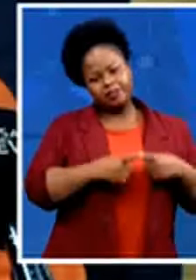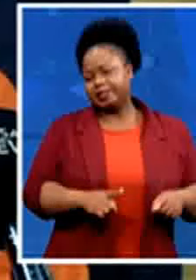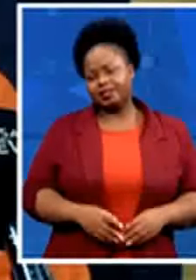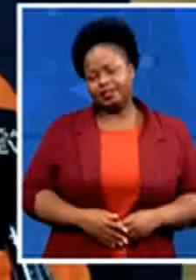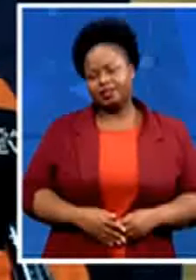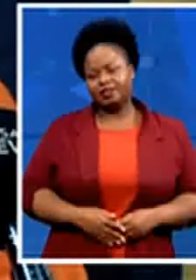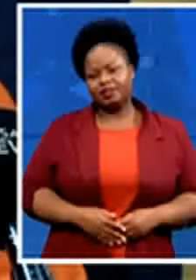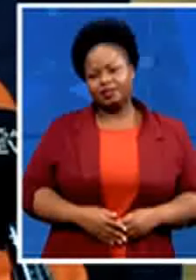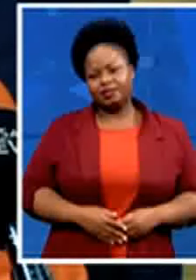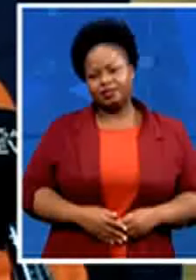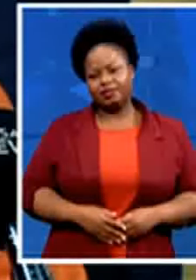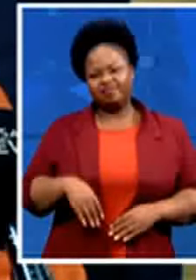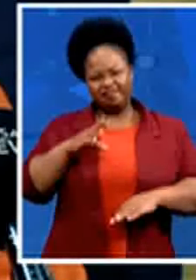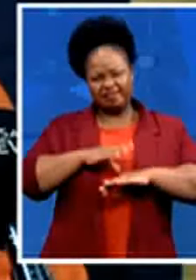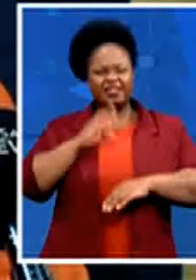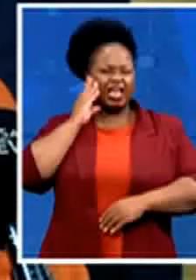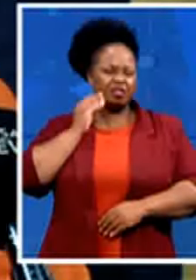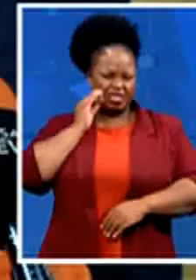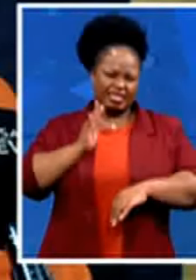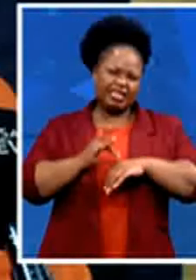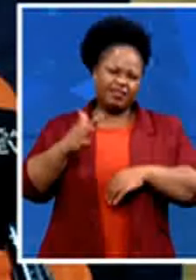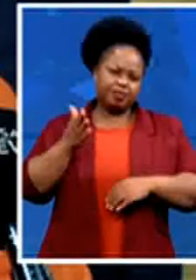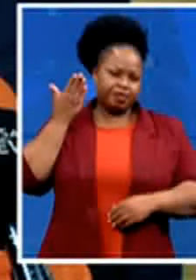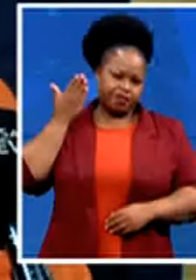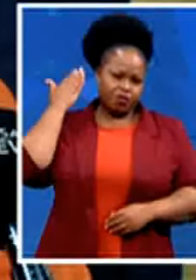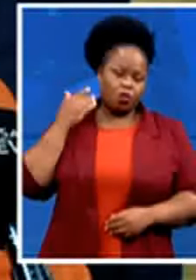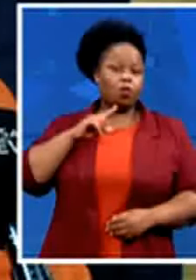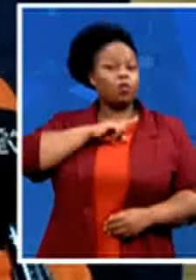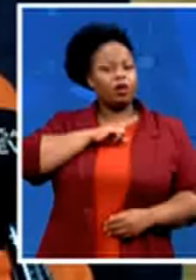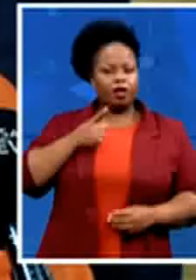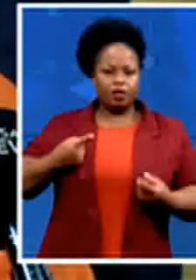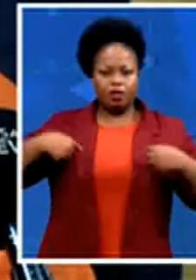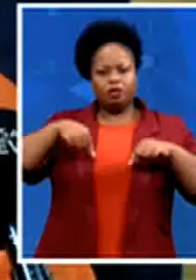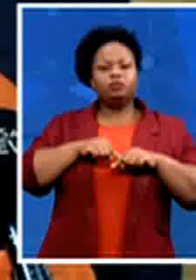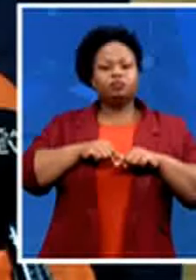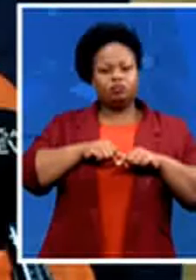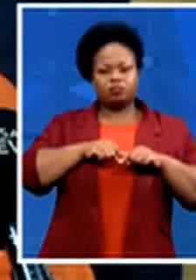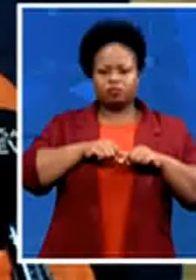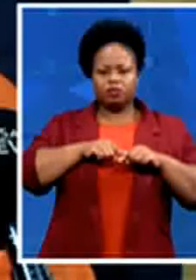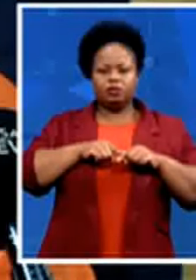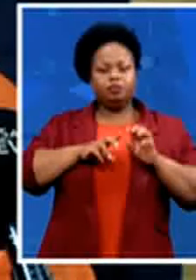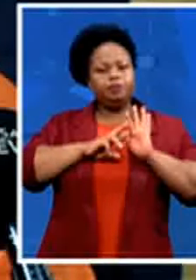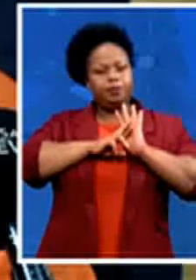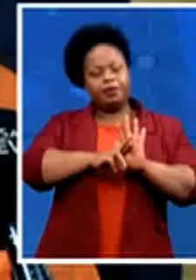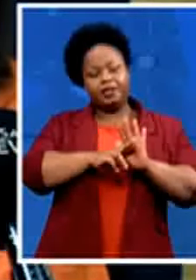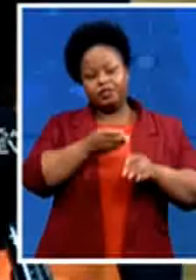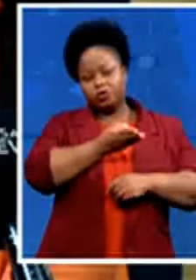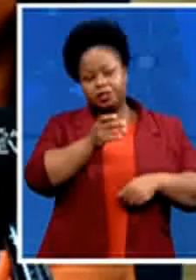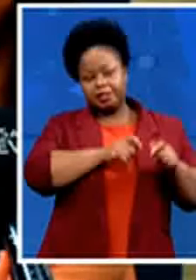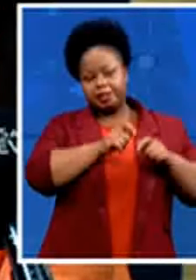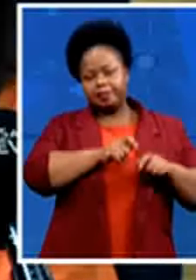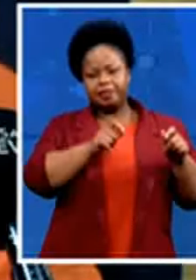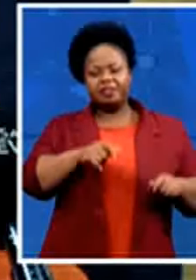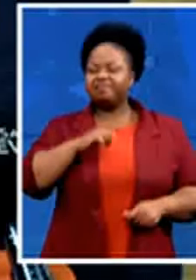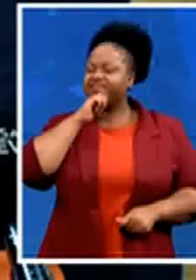and also because we stand for resonate with people regardless of